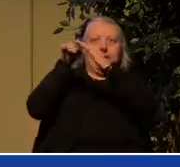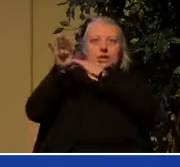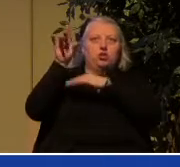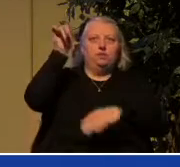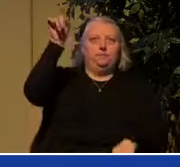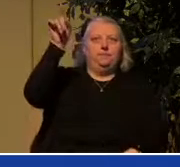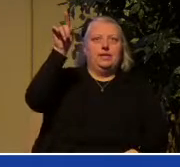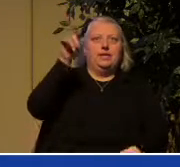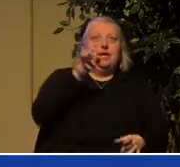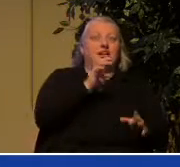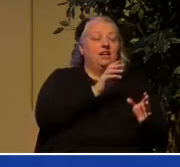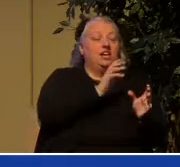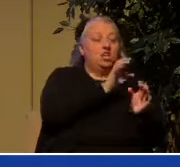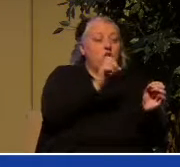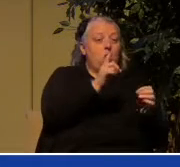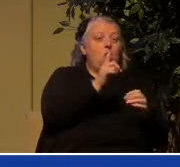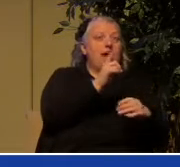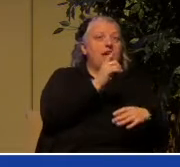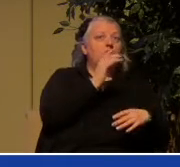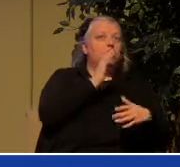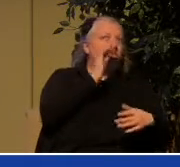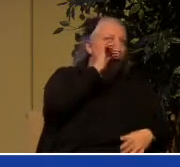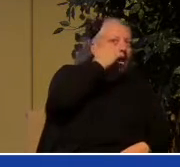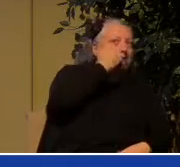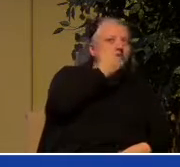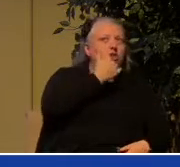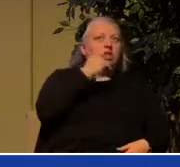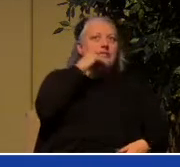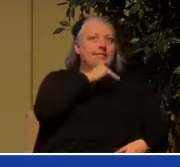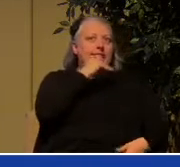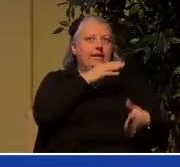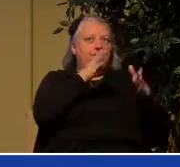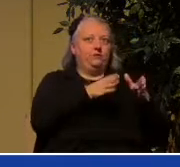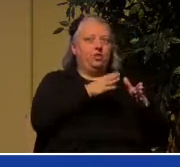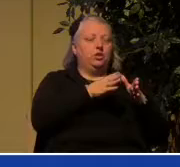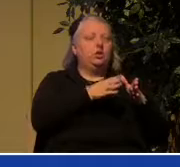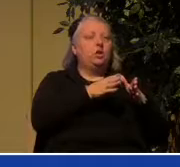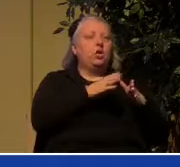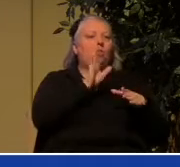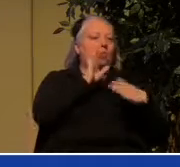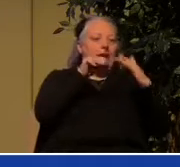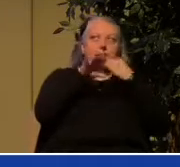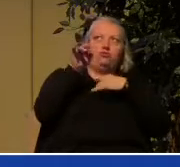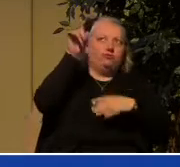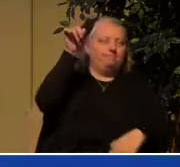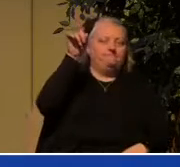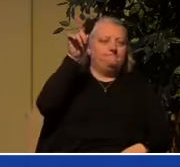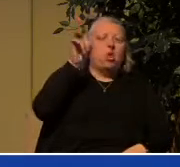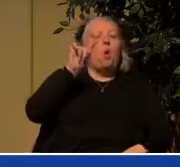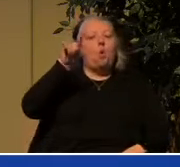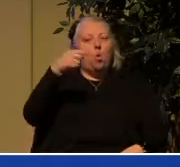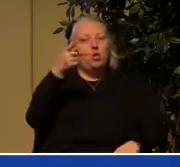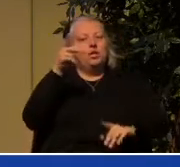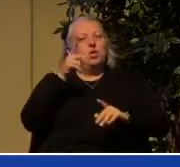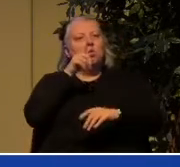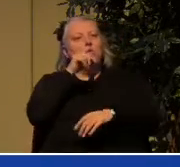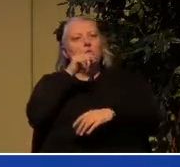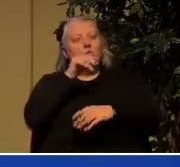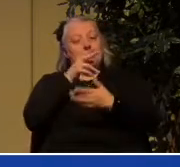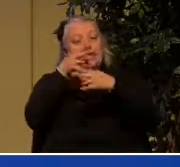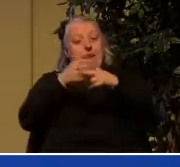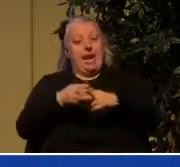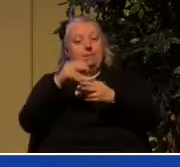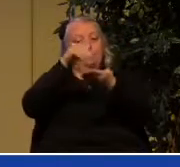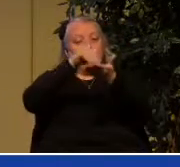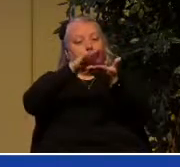shameful or deceitful but only those whose names are written in the Lamb's book of life and again